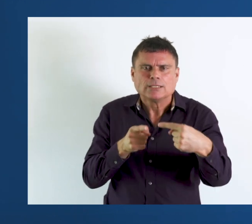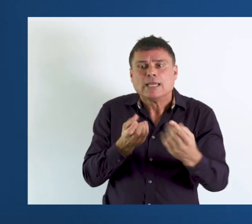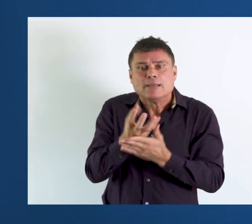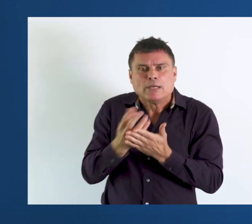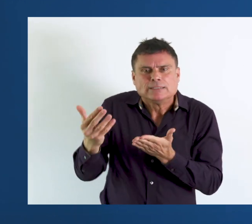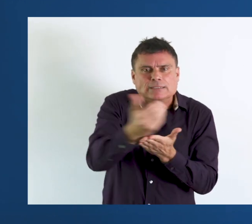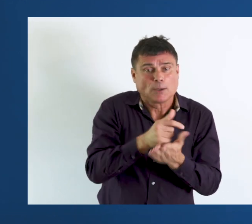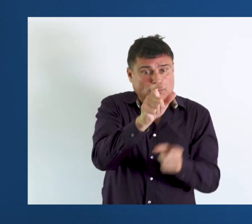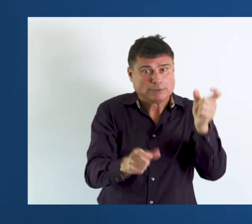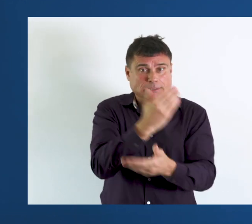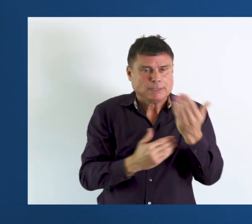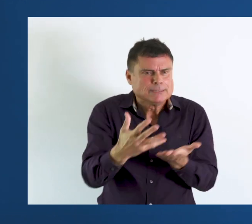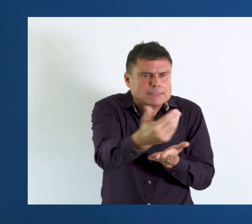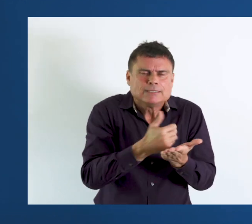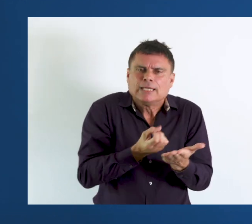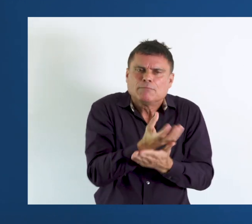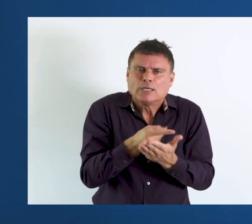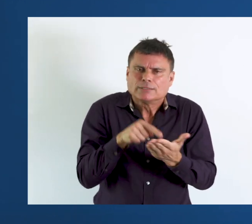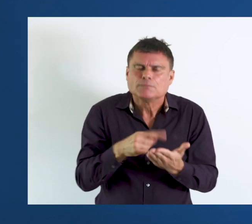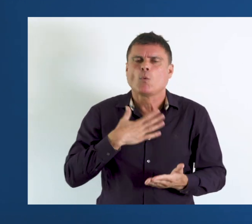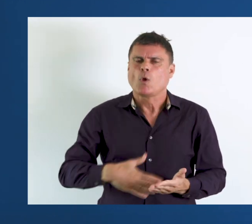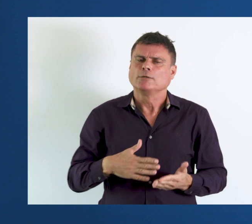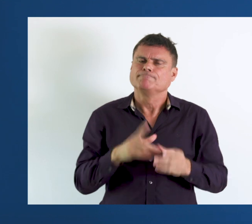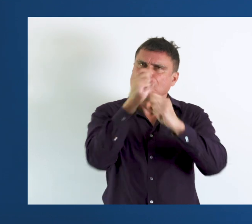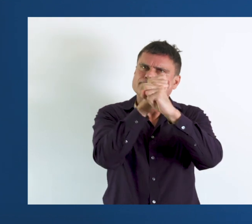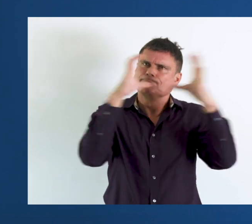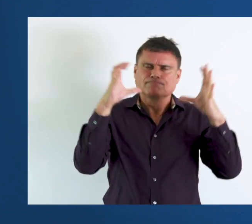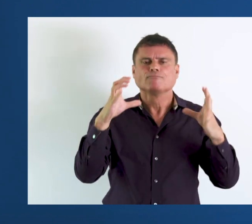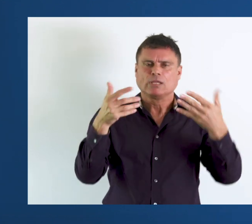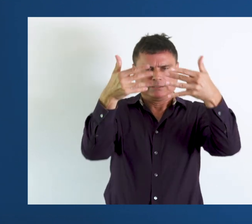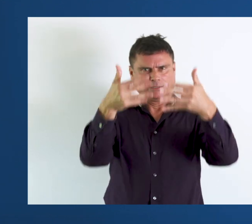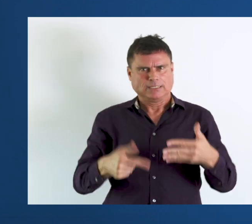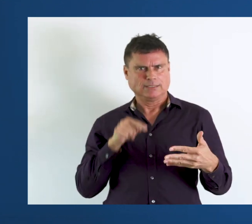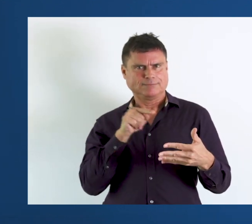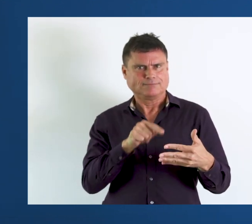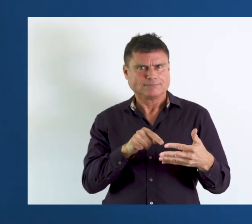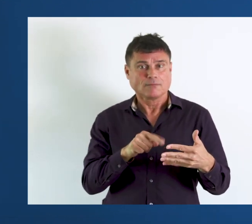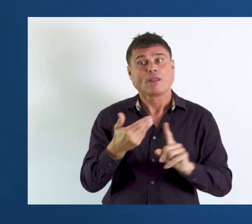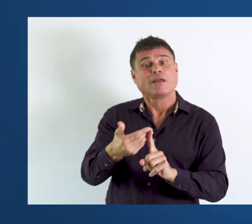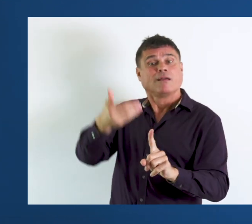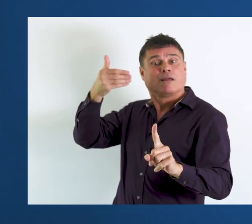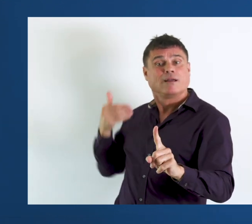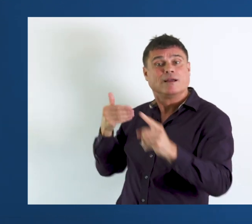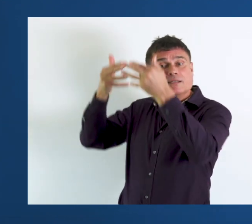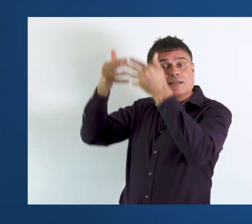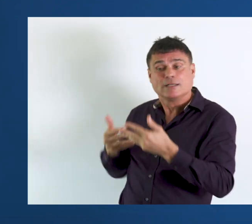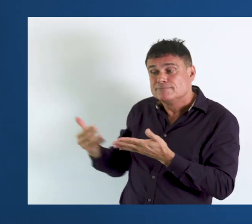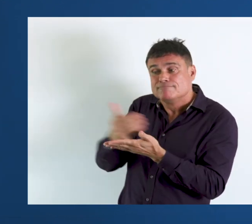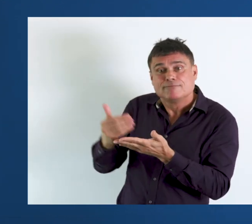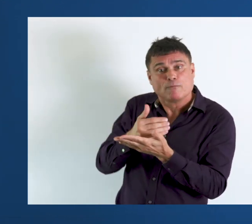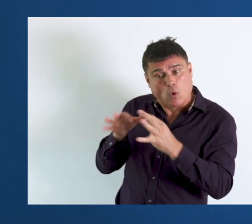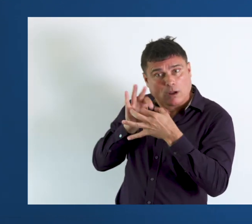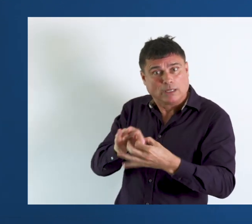on persons with disabilities. And I would also like to give you an overview of the available data. In the past, data collection